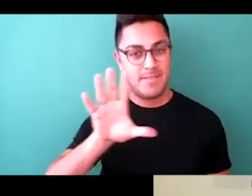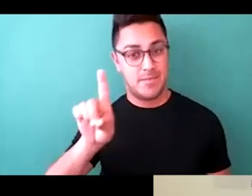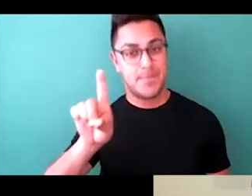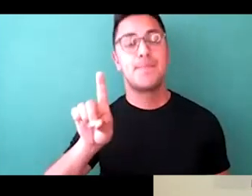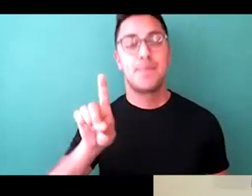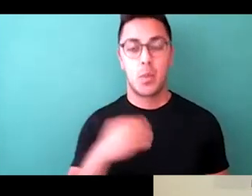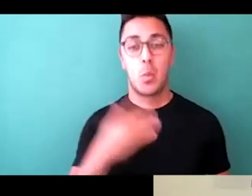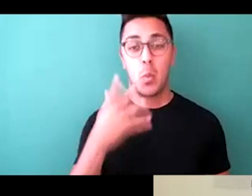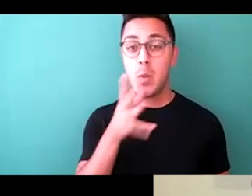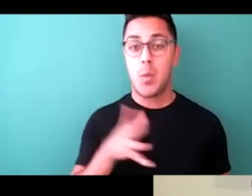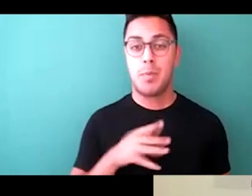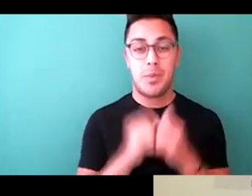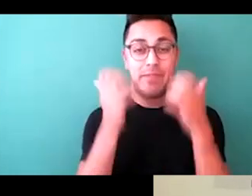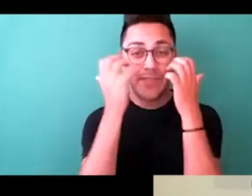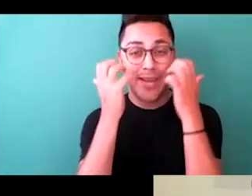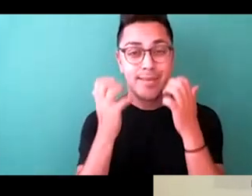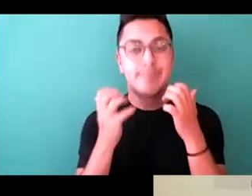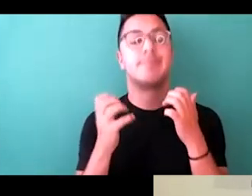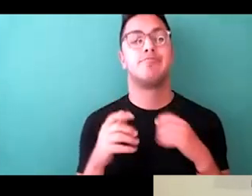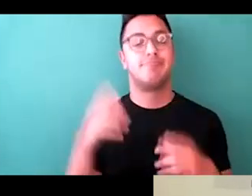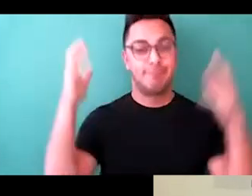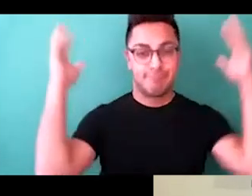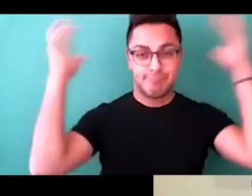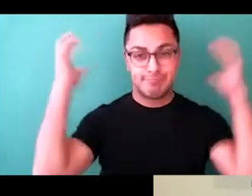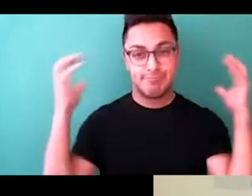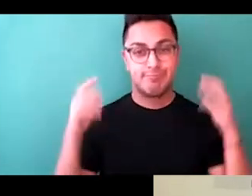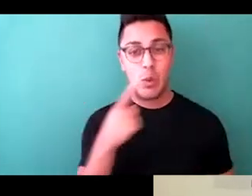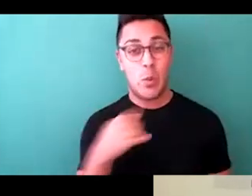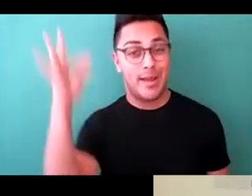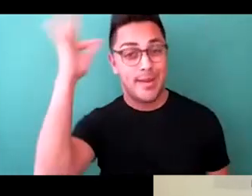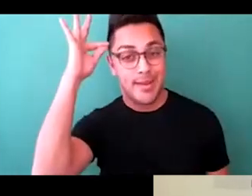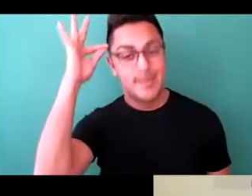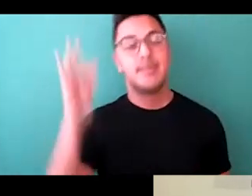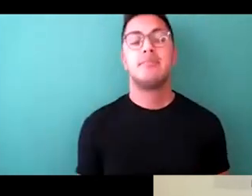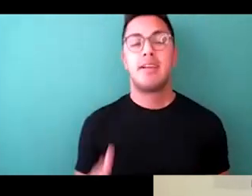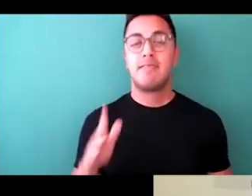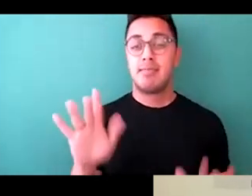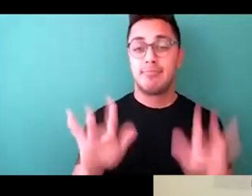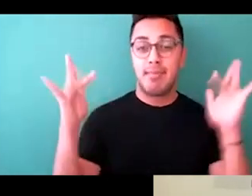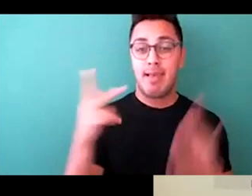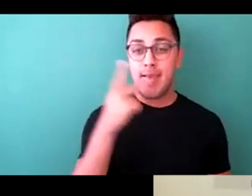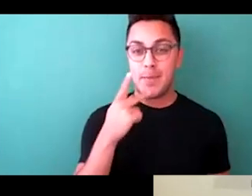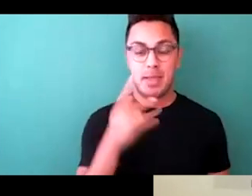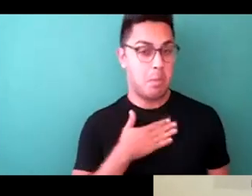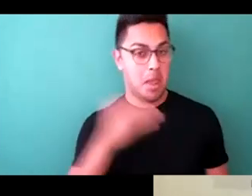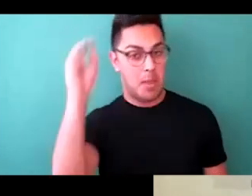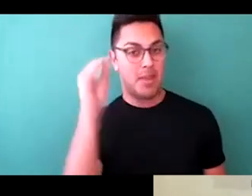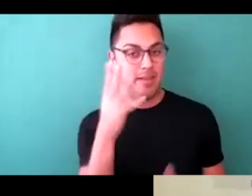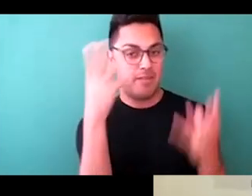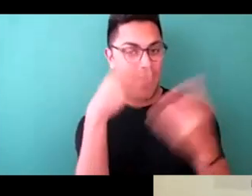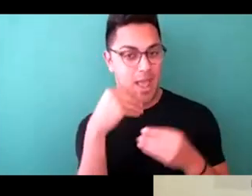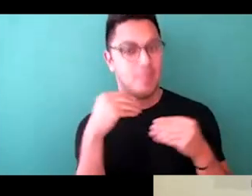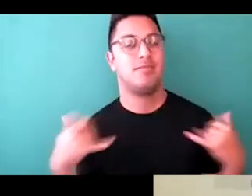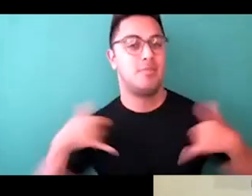with freckles and curly red hair. I'm wearing a light pink, in my opinion, fabulous blazer